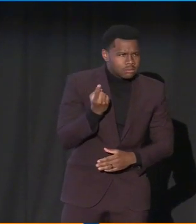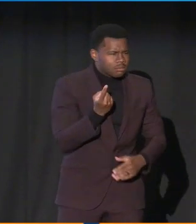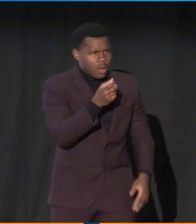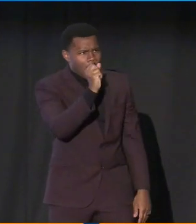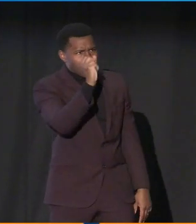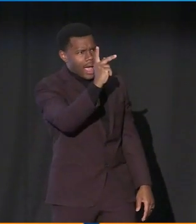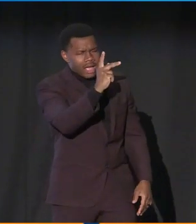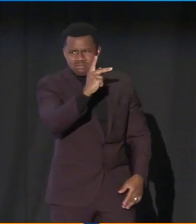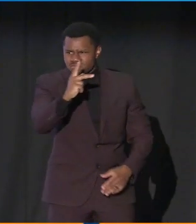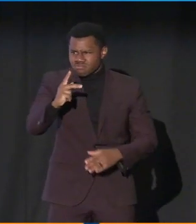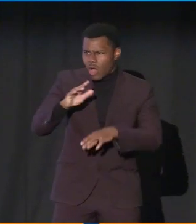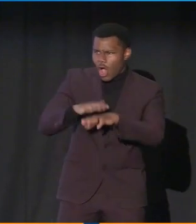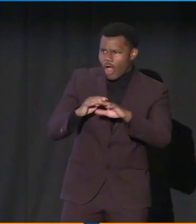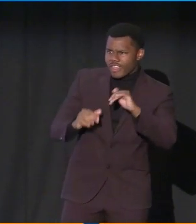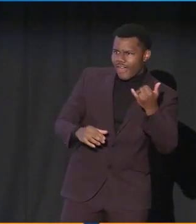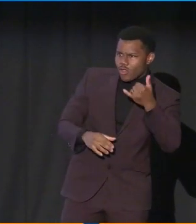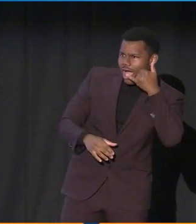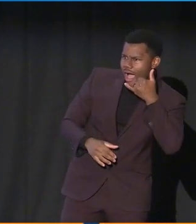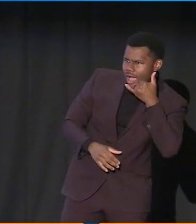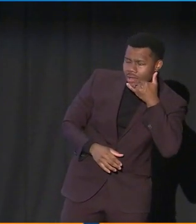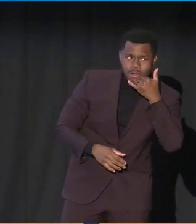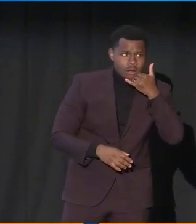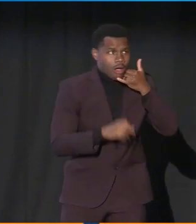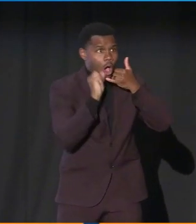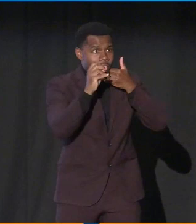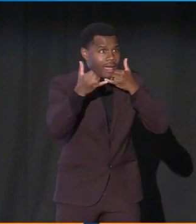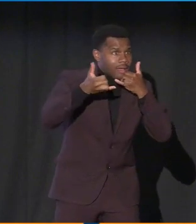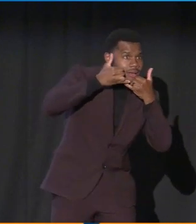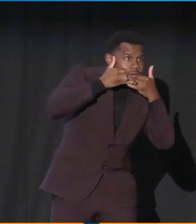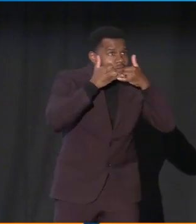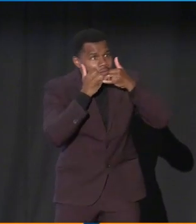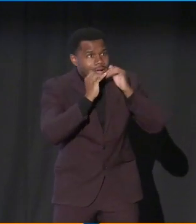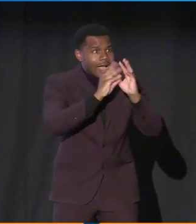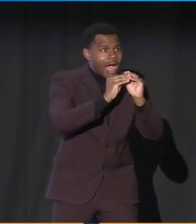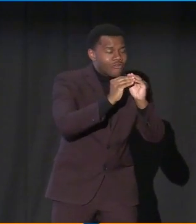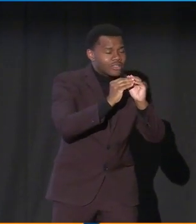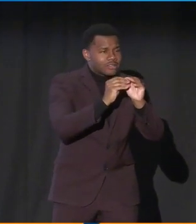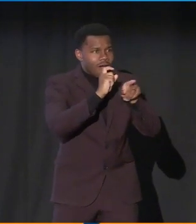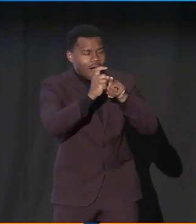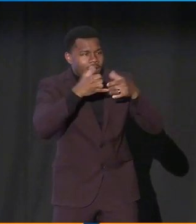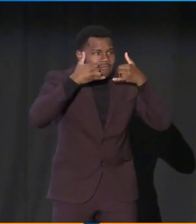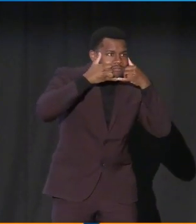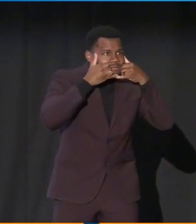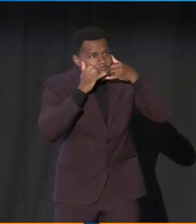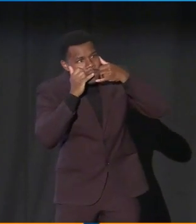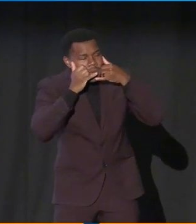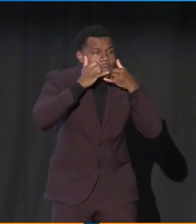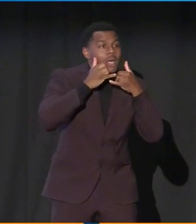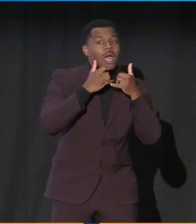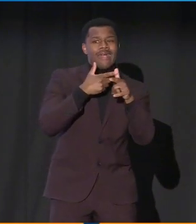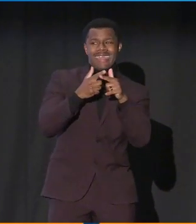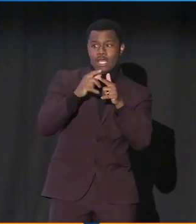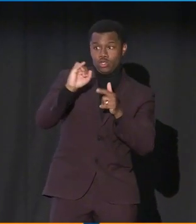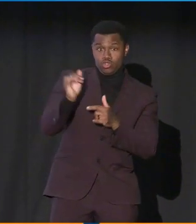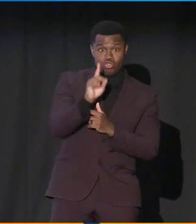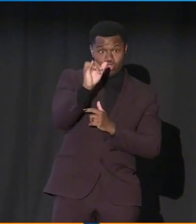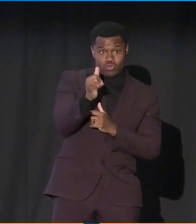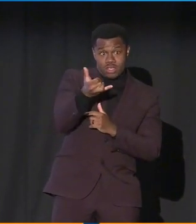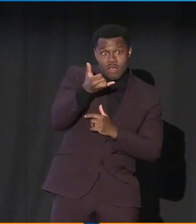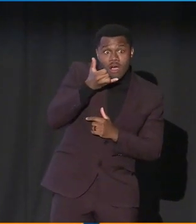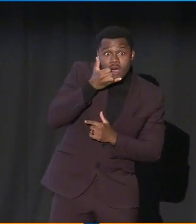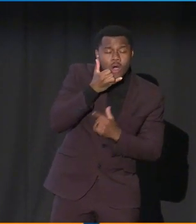was like, OK. She's like, she's on the other line. I was like, all right. I'm in a conference call now. But when Judy called, you answered.